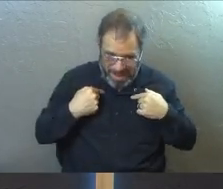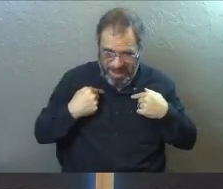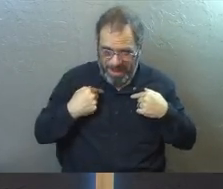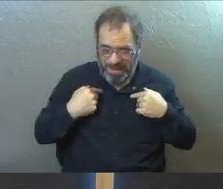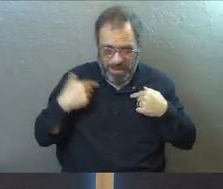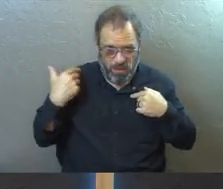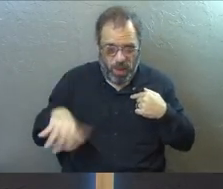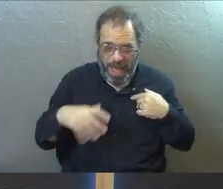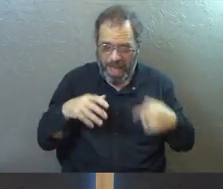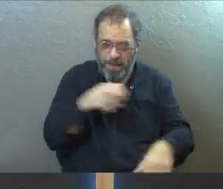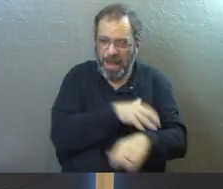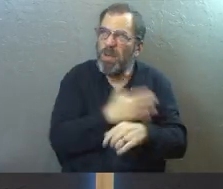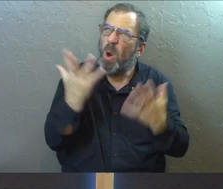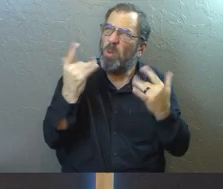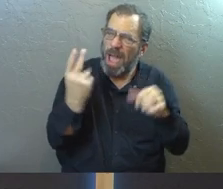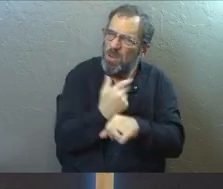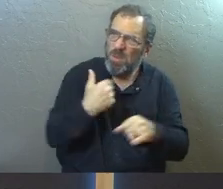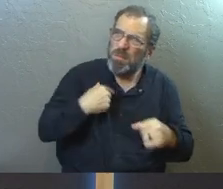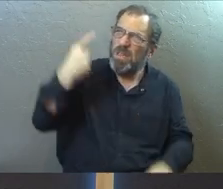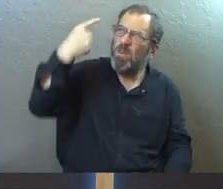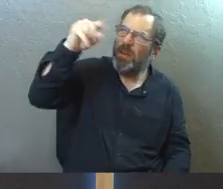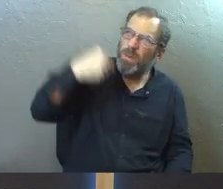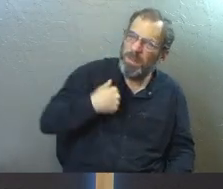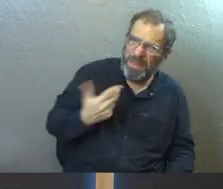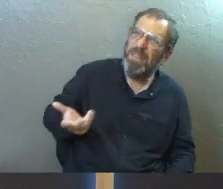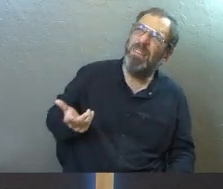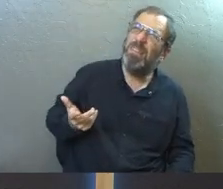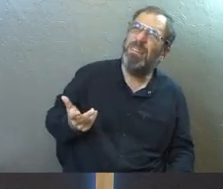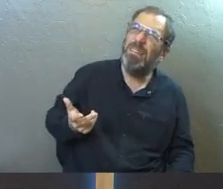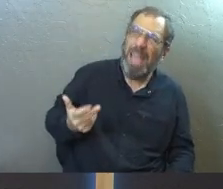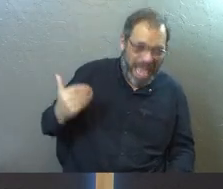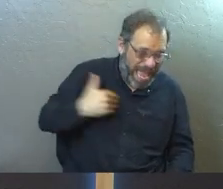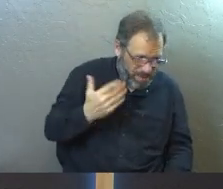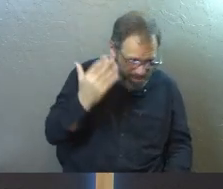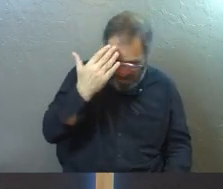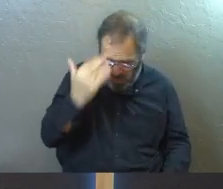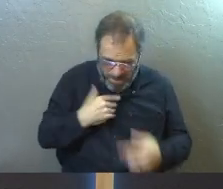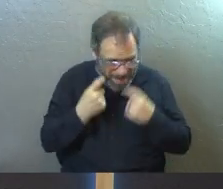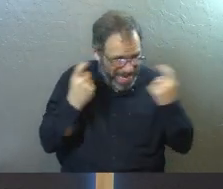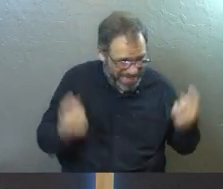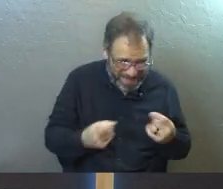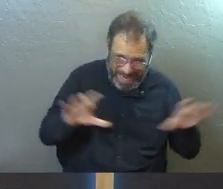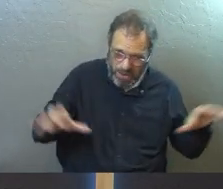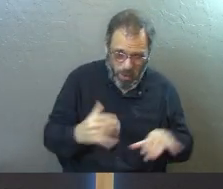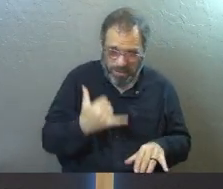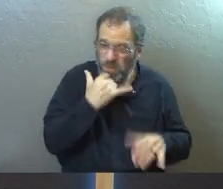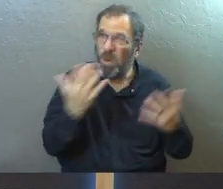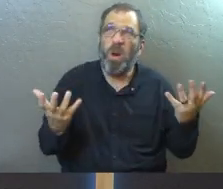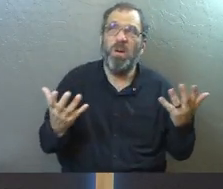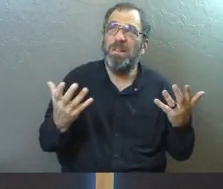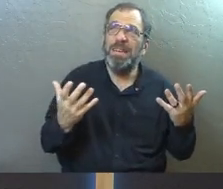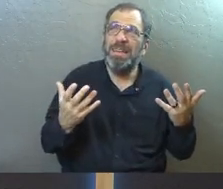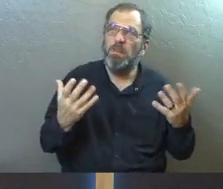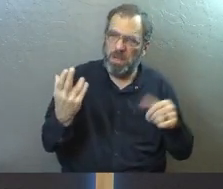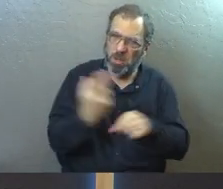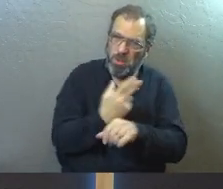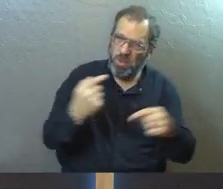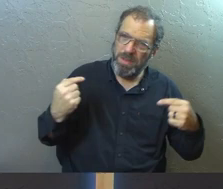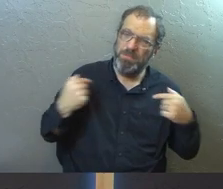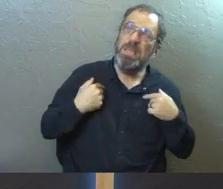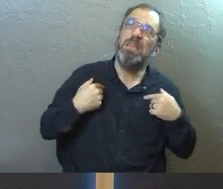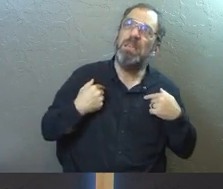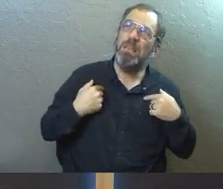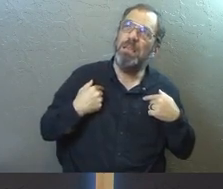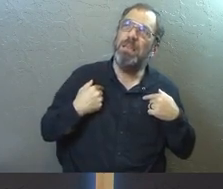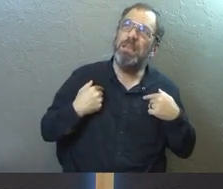powerful way. Why would you use me? I know my sin. I know what I've done. But you used me.